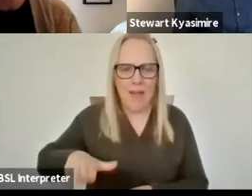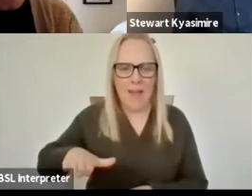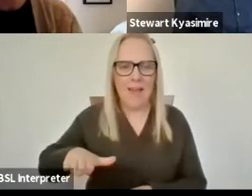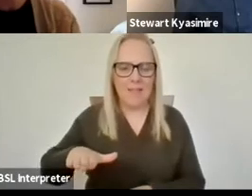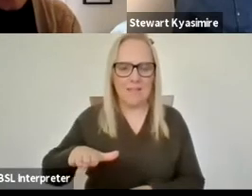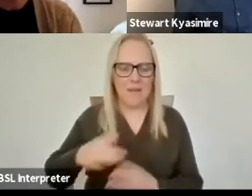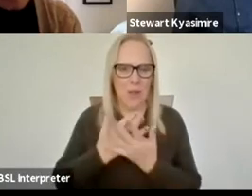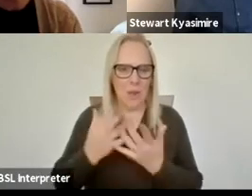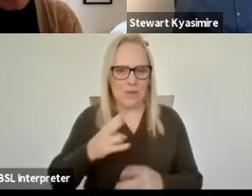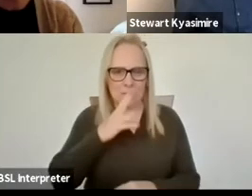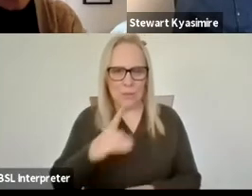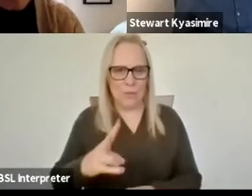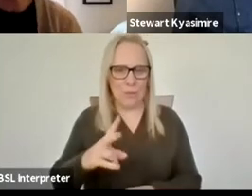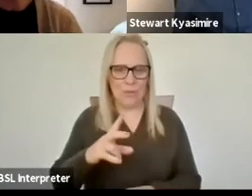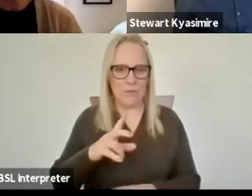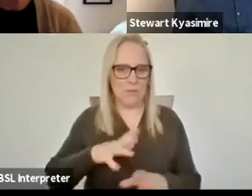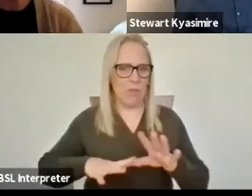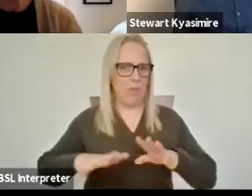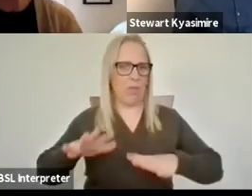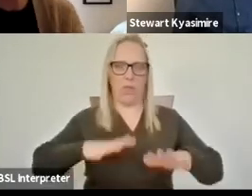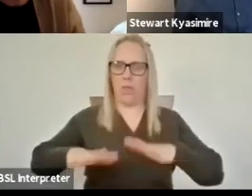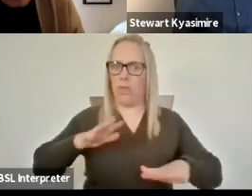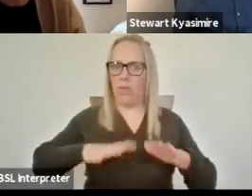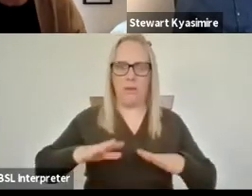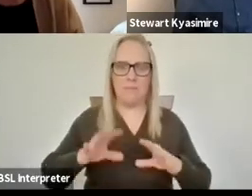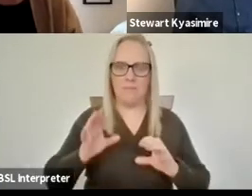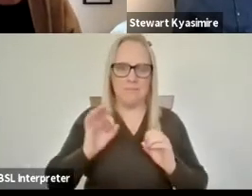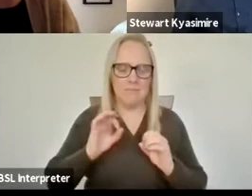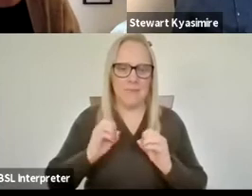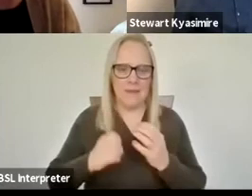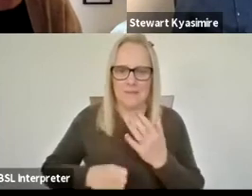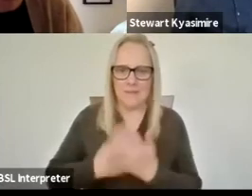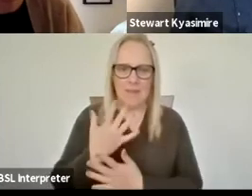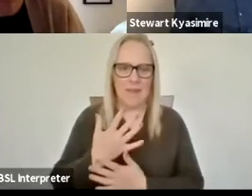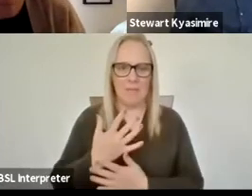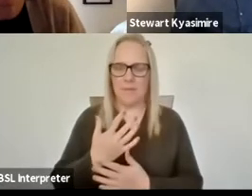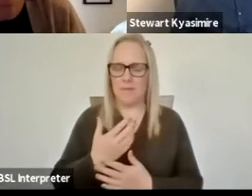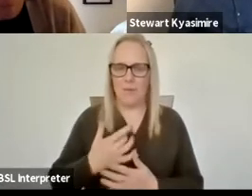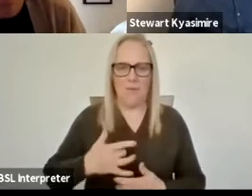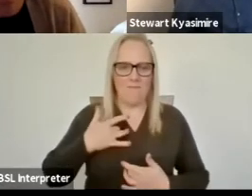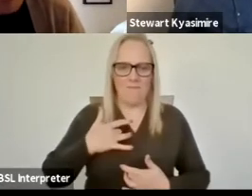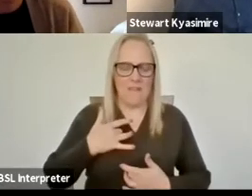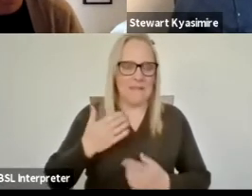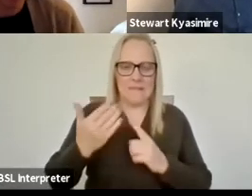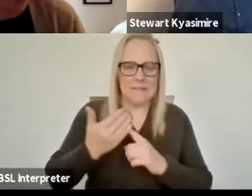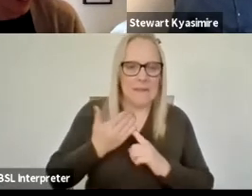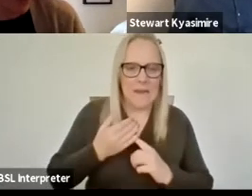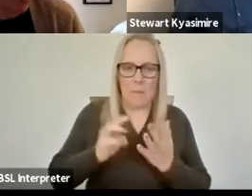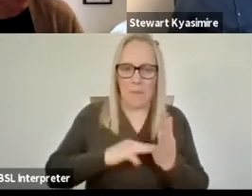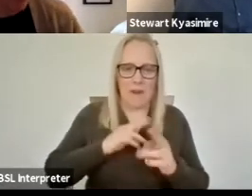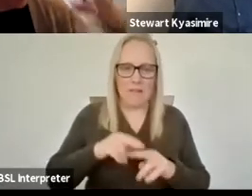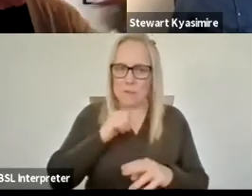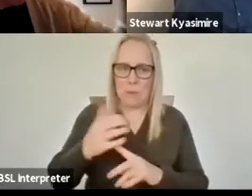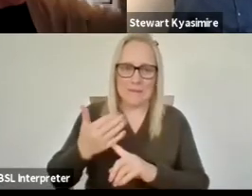two-year-olds who are not thriving in this who are not thriving who don't have safe spaces and don't have safe parents and you know just it